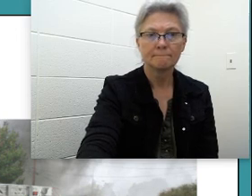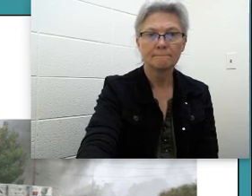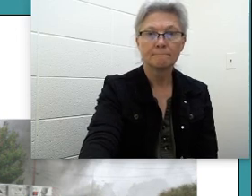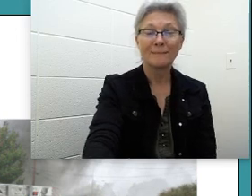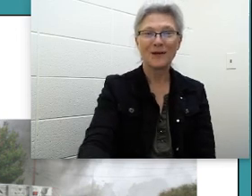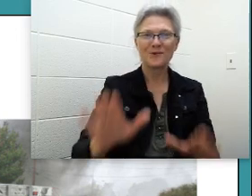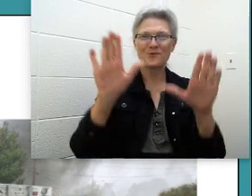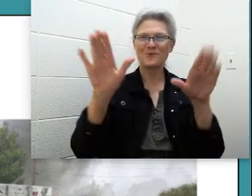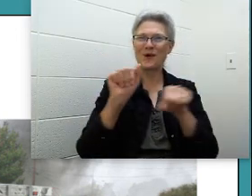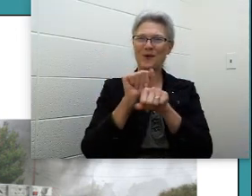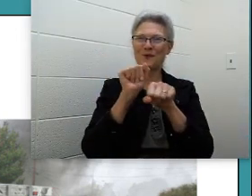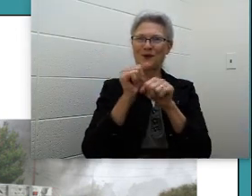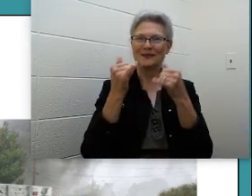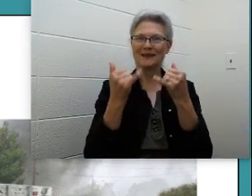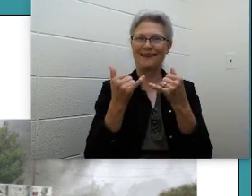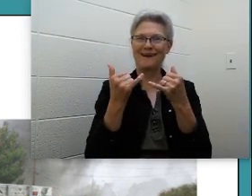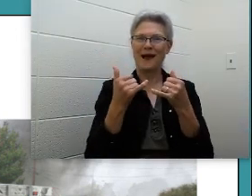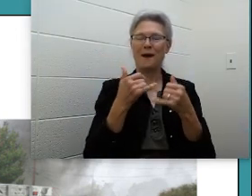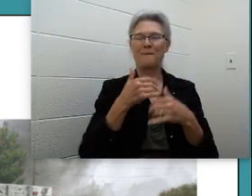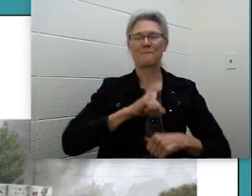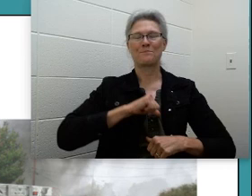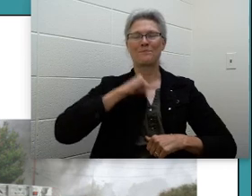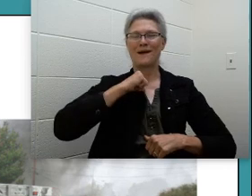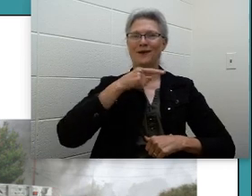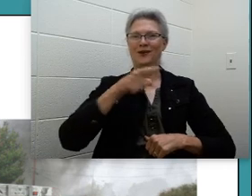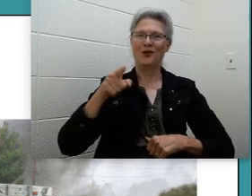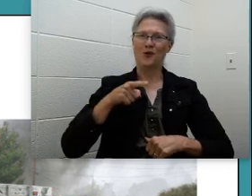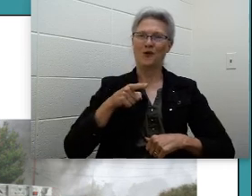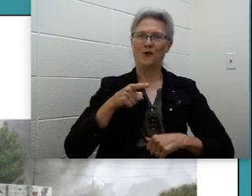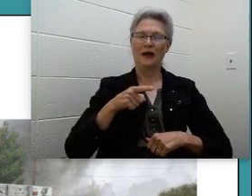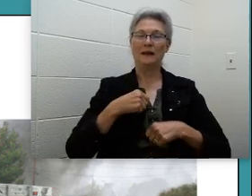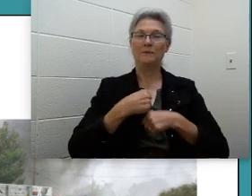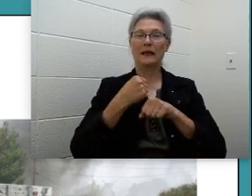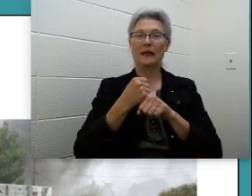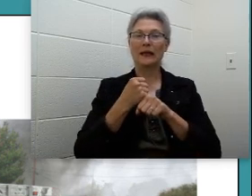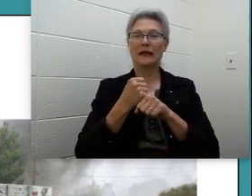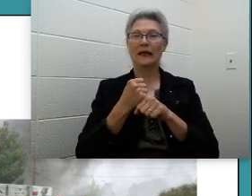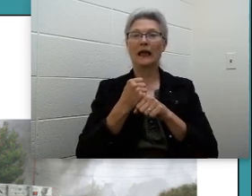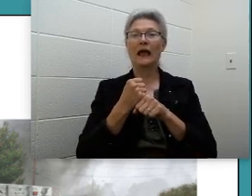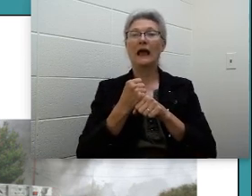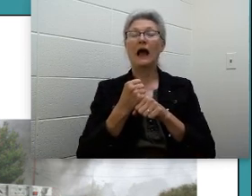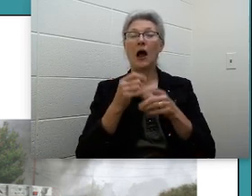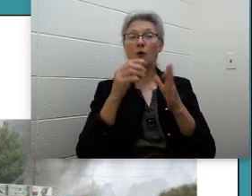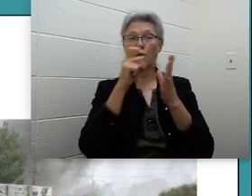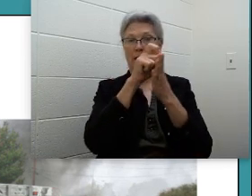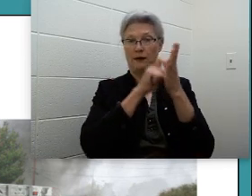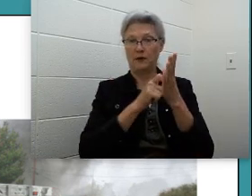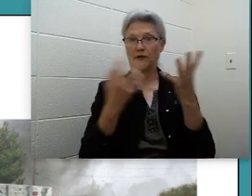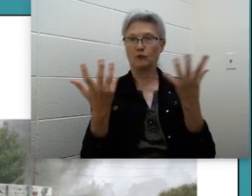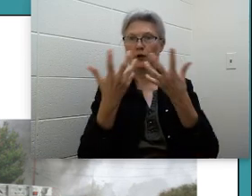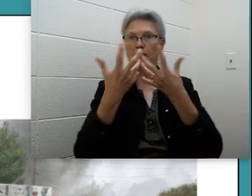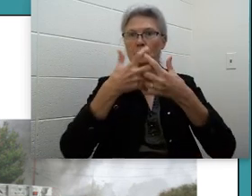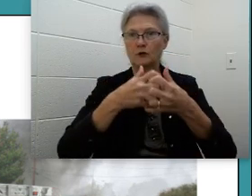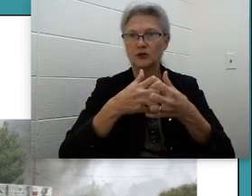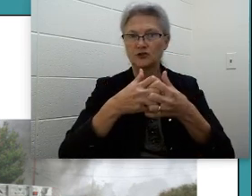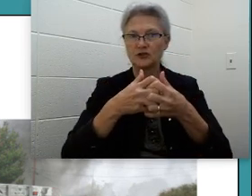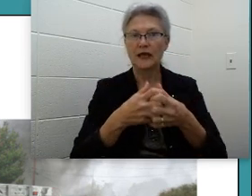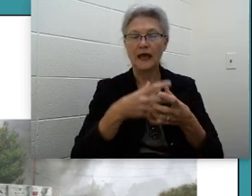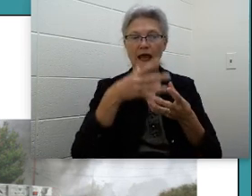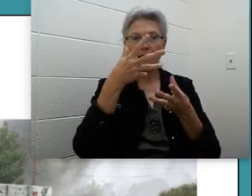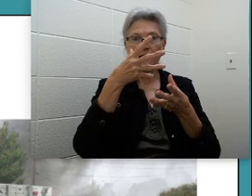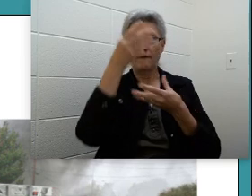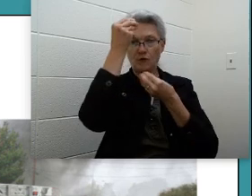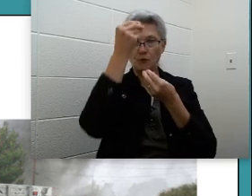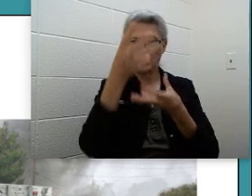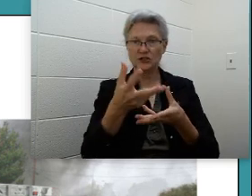Great work today, guys. I am super proud of you. You're making an integration, taking information from all different sources and putting them